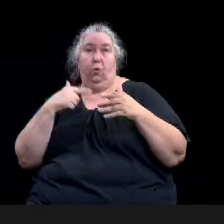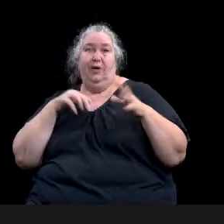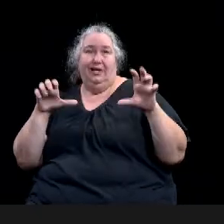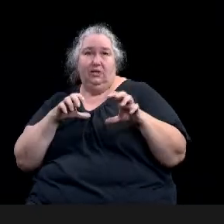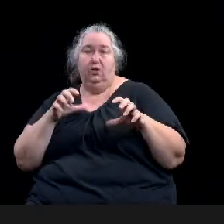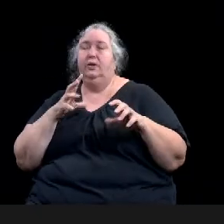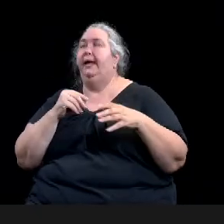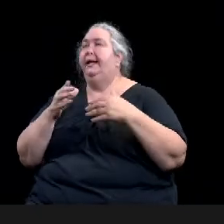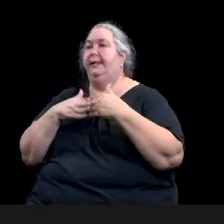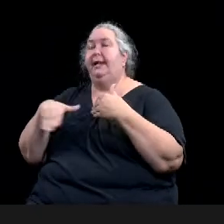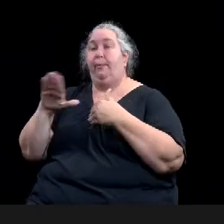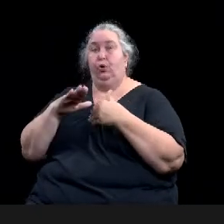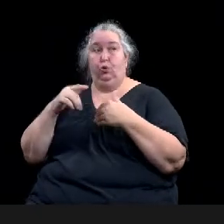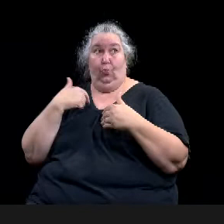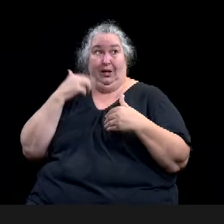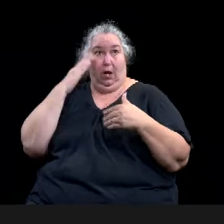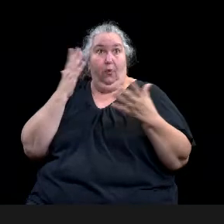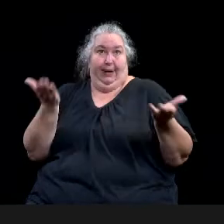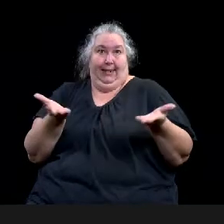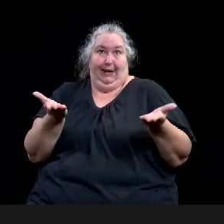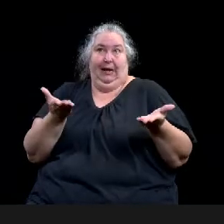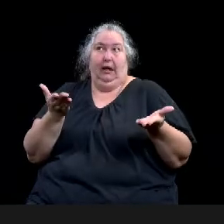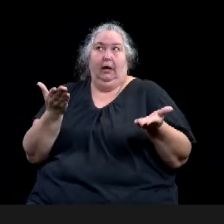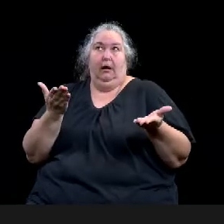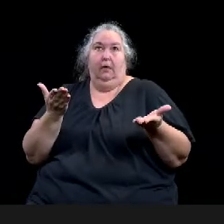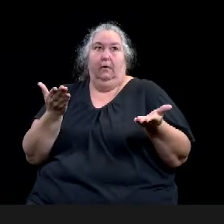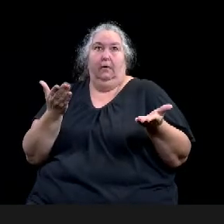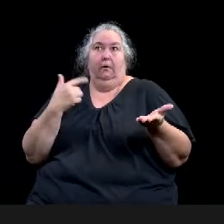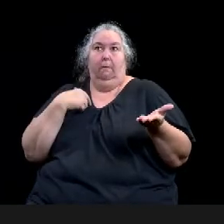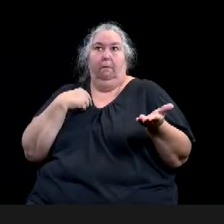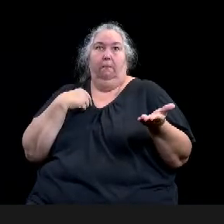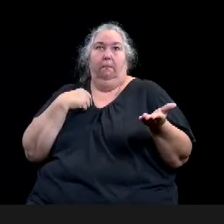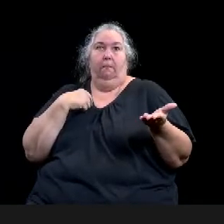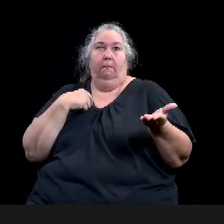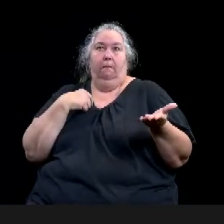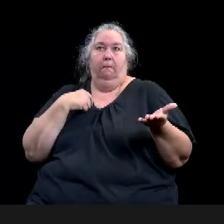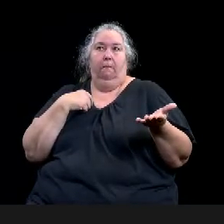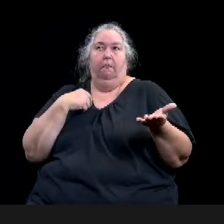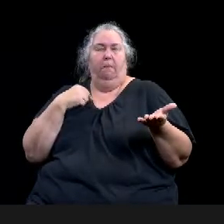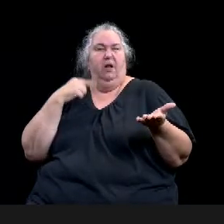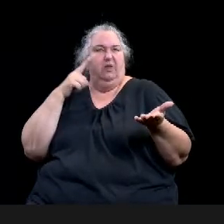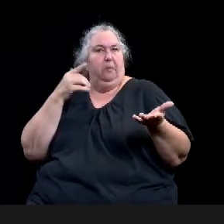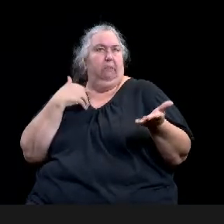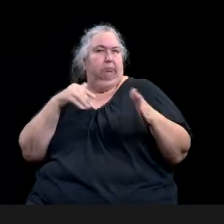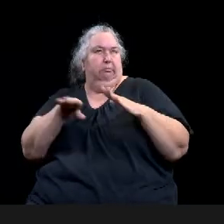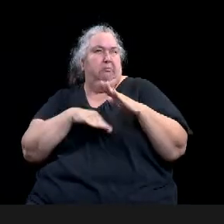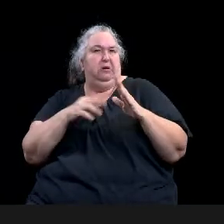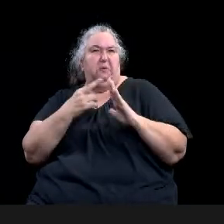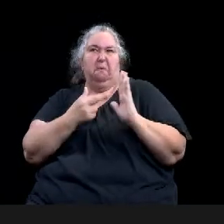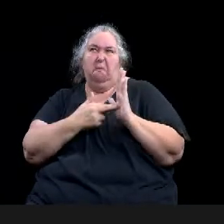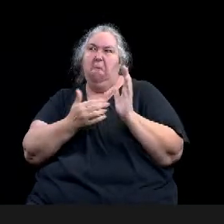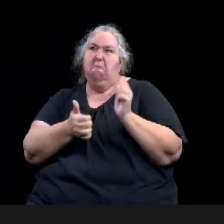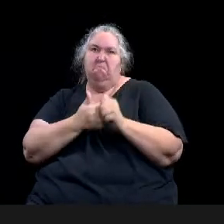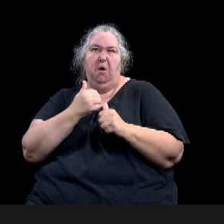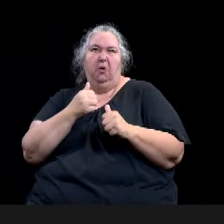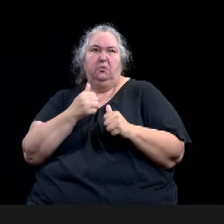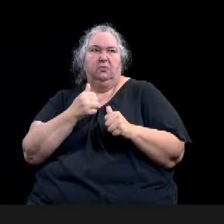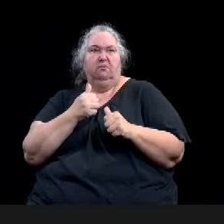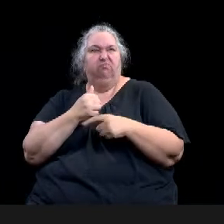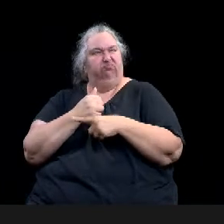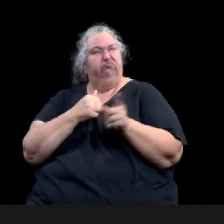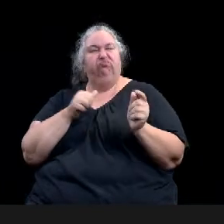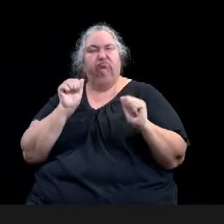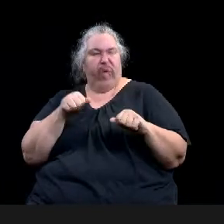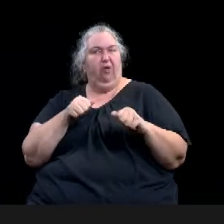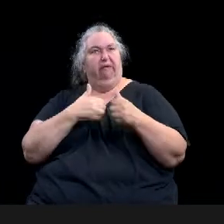most neighborhoods really should be able to follow fairly easily and some things they might not have, but we can assist them, uh, in getting if they're, if